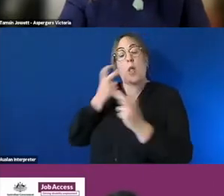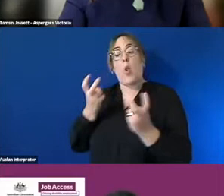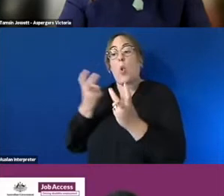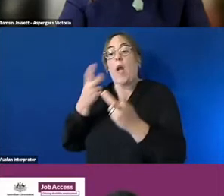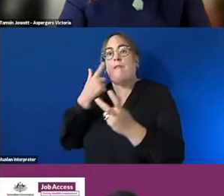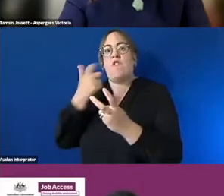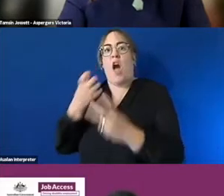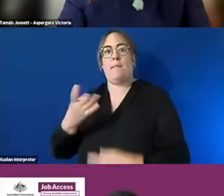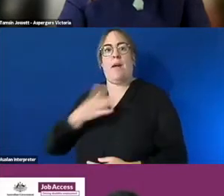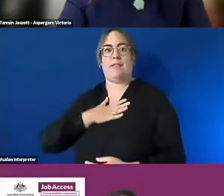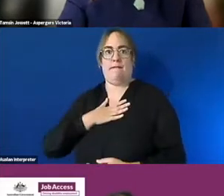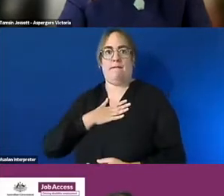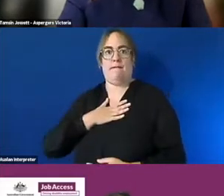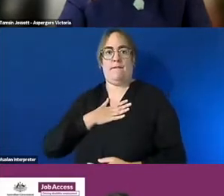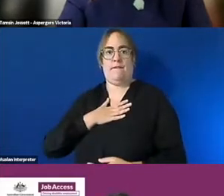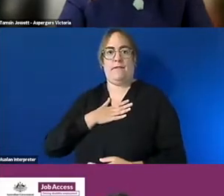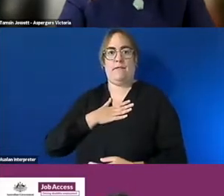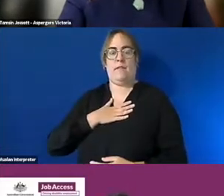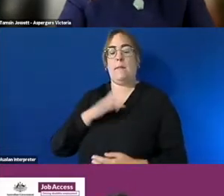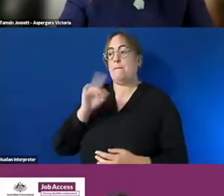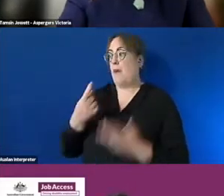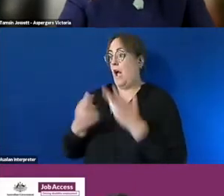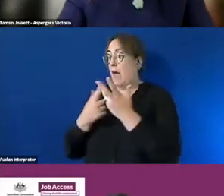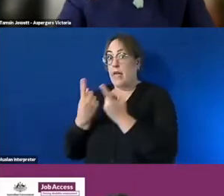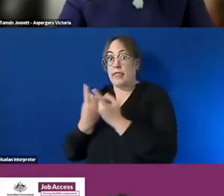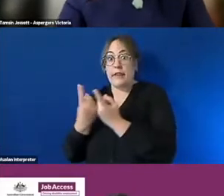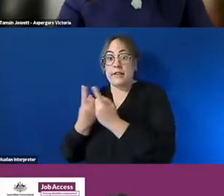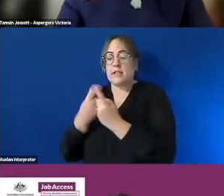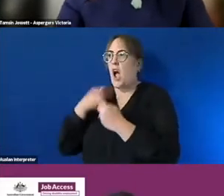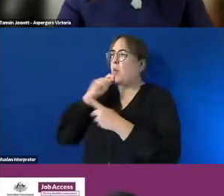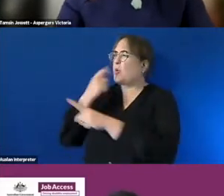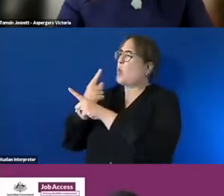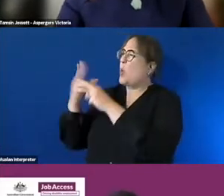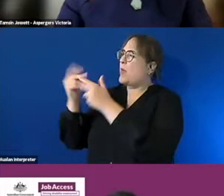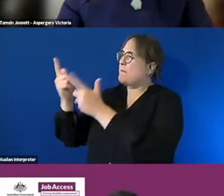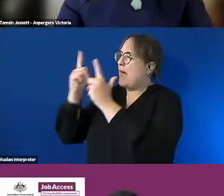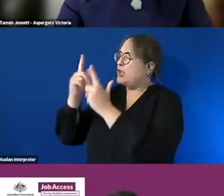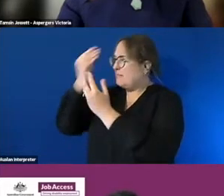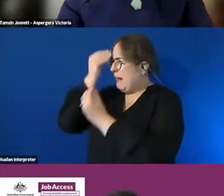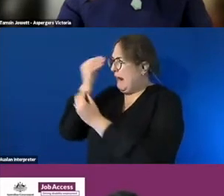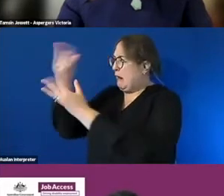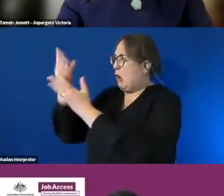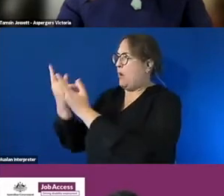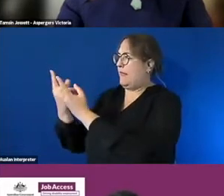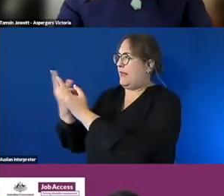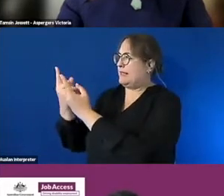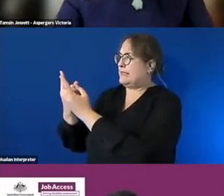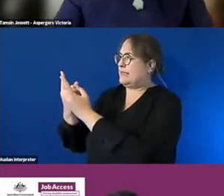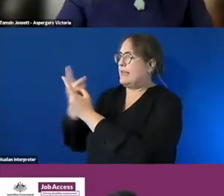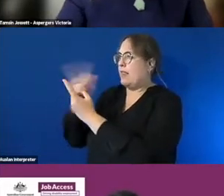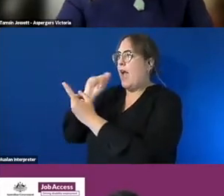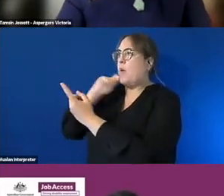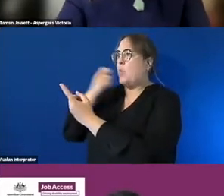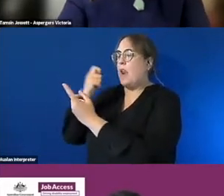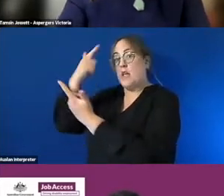there's been things that i'm just from you know having good communication with my manager and other people um i work with um they've